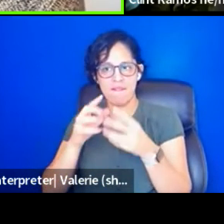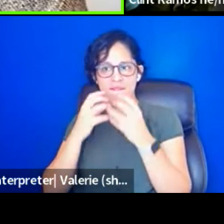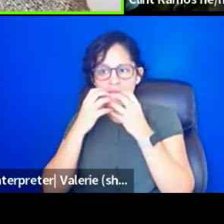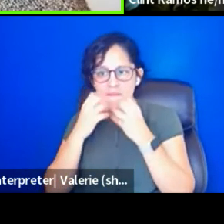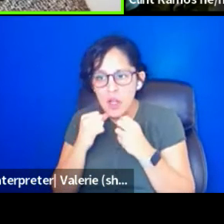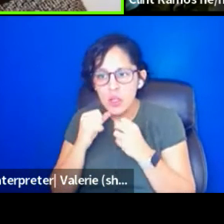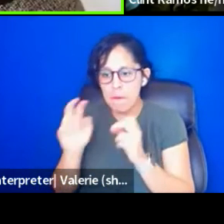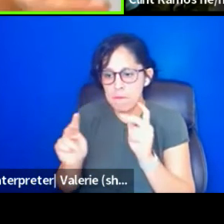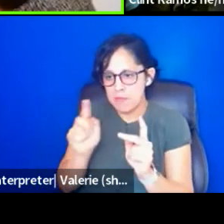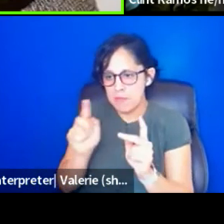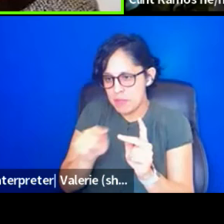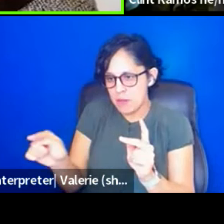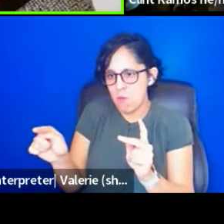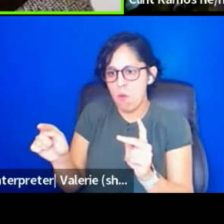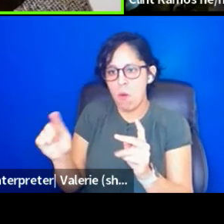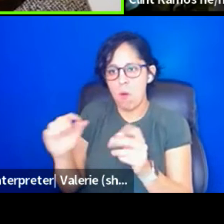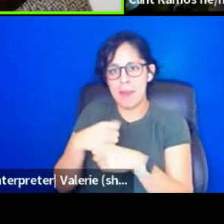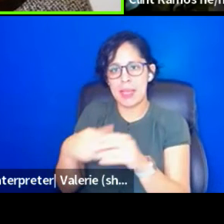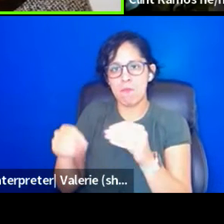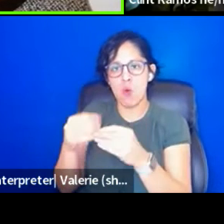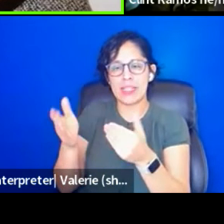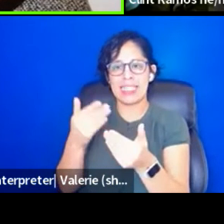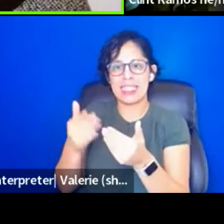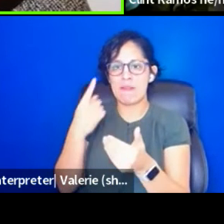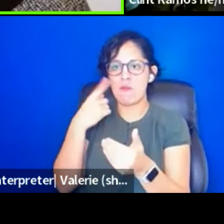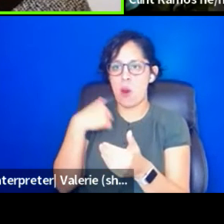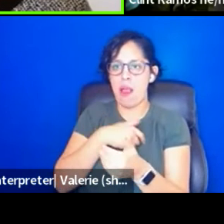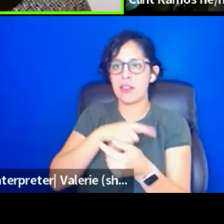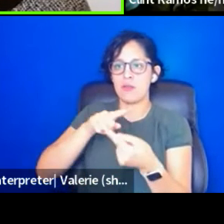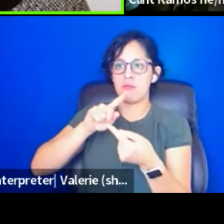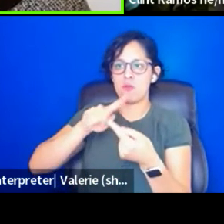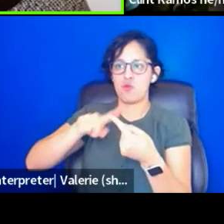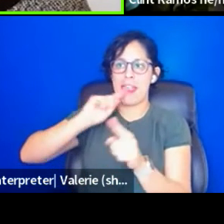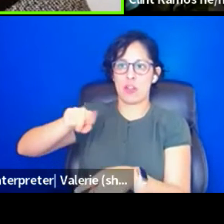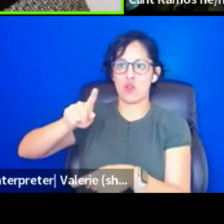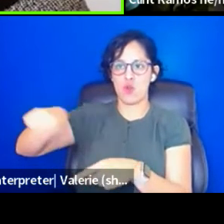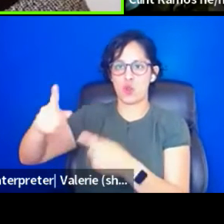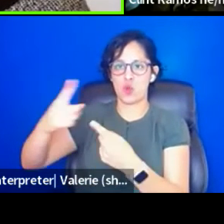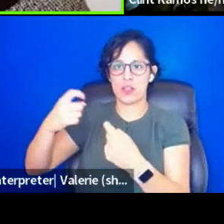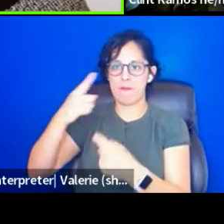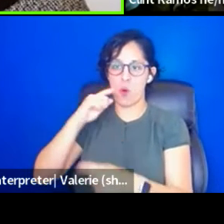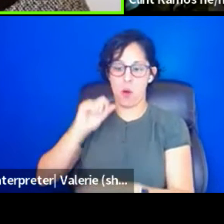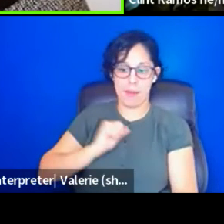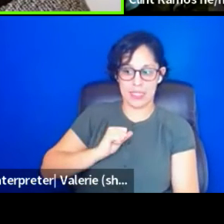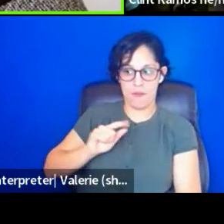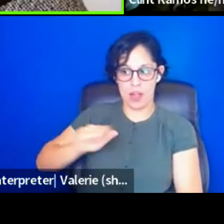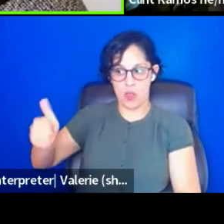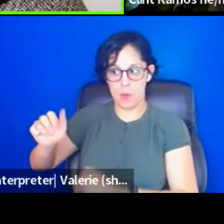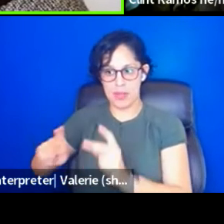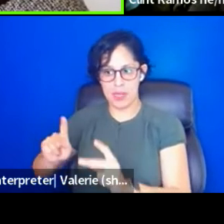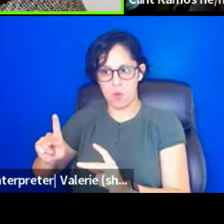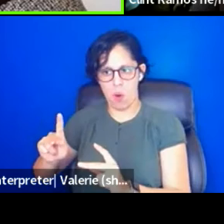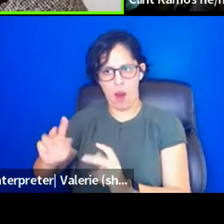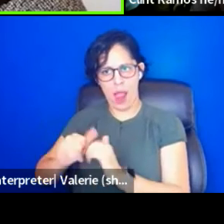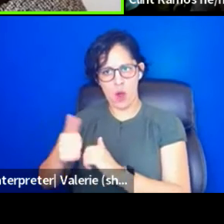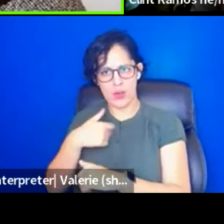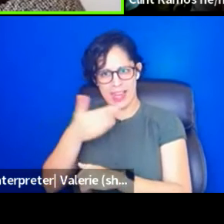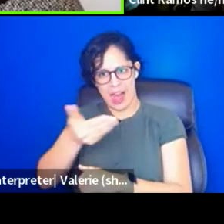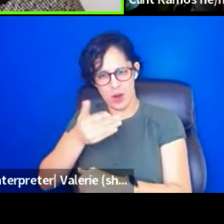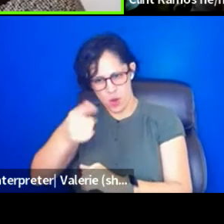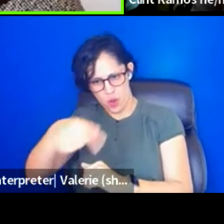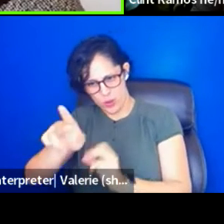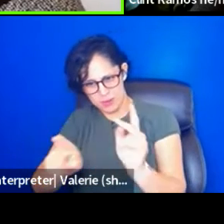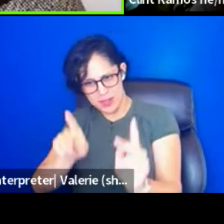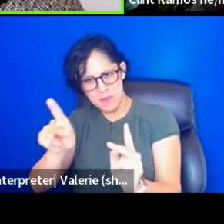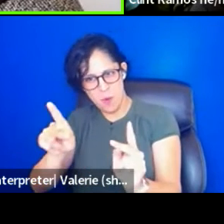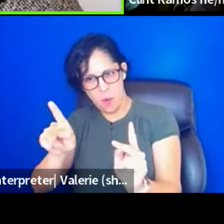who will make it easier for us to answer these questions for ourselves and for each other? And I feel like I want to ring that bell of that challenge to